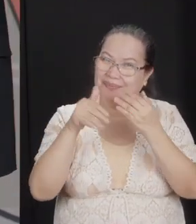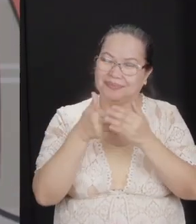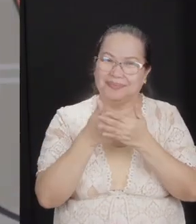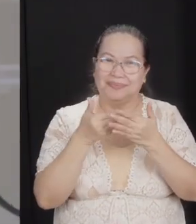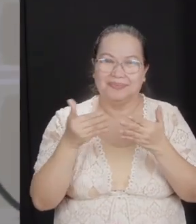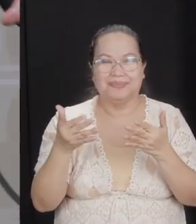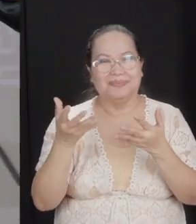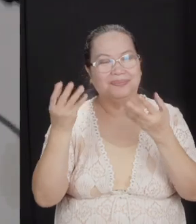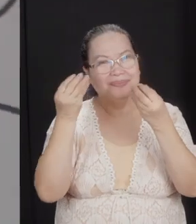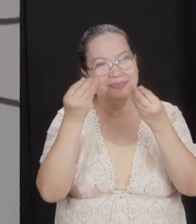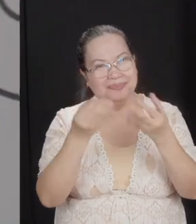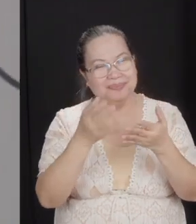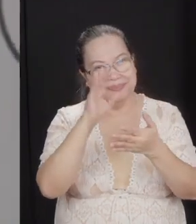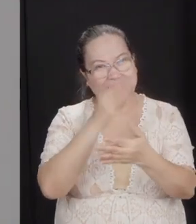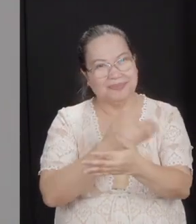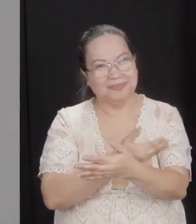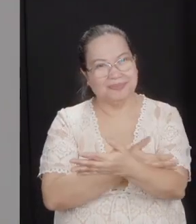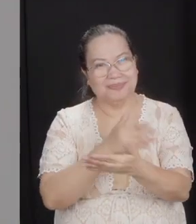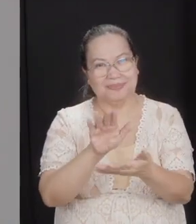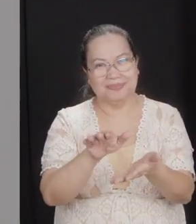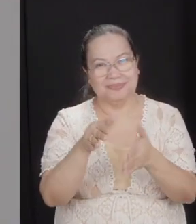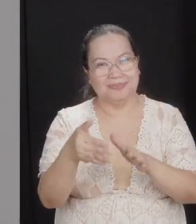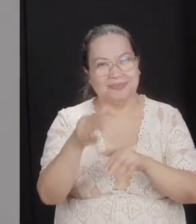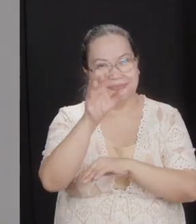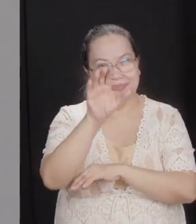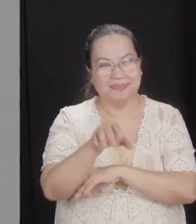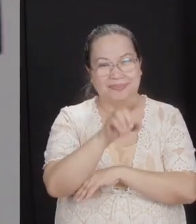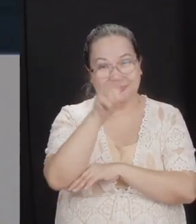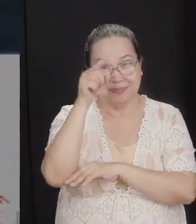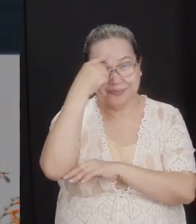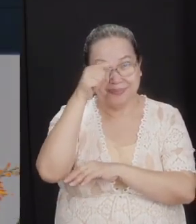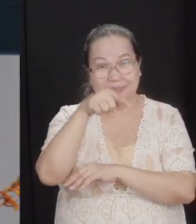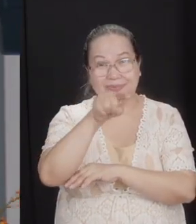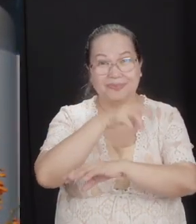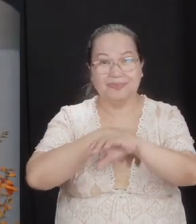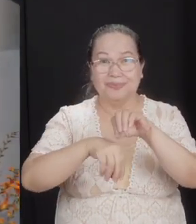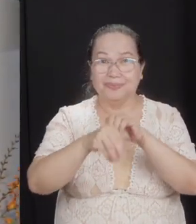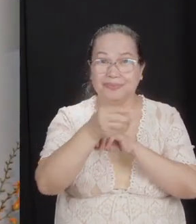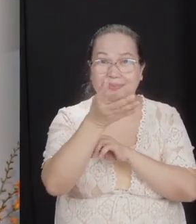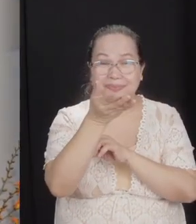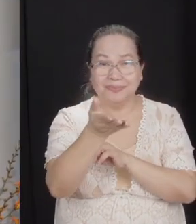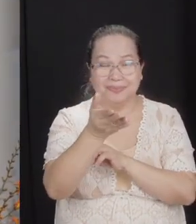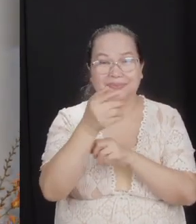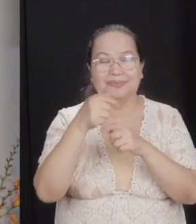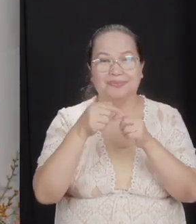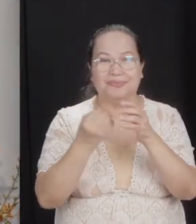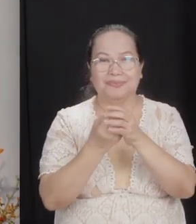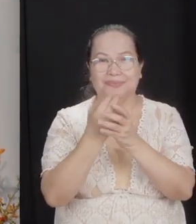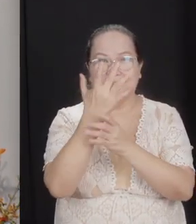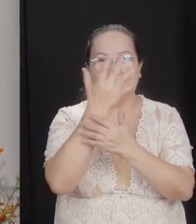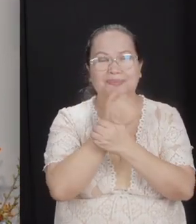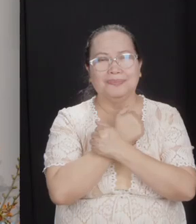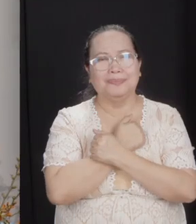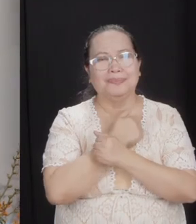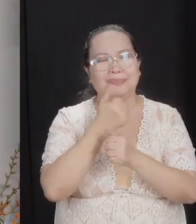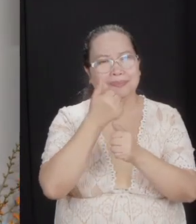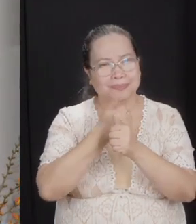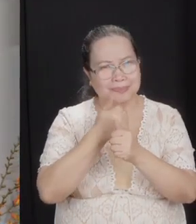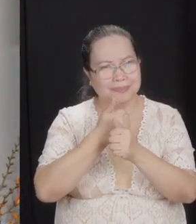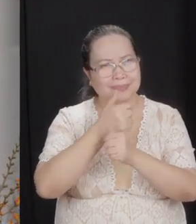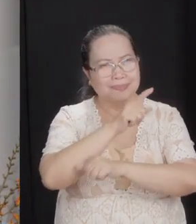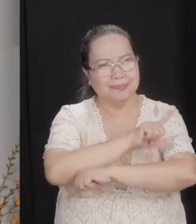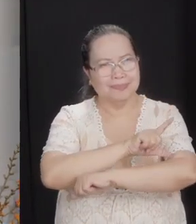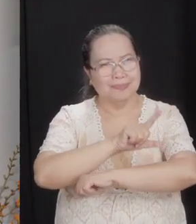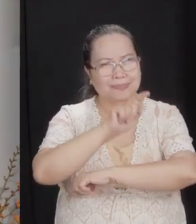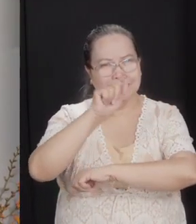given you his son. He died on the cross. So you grow in love for God. Every communion is supposed to remind us we need